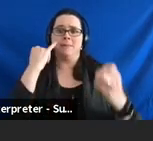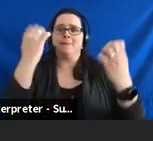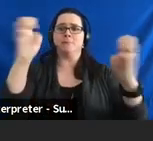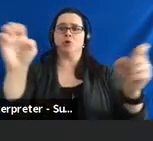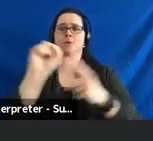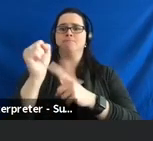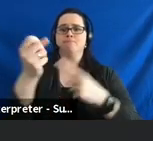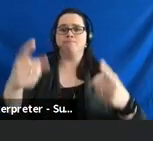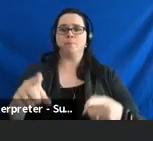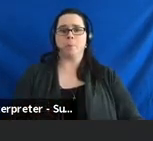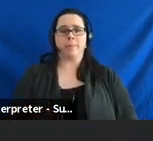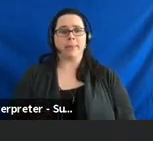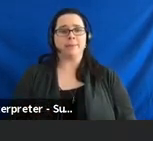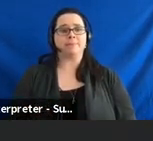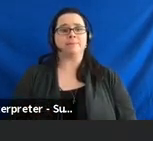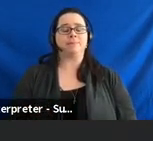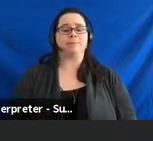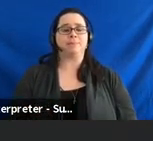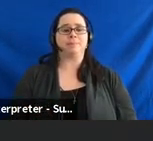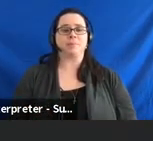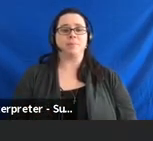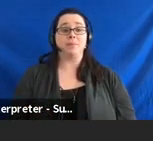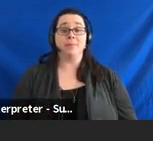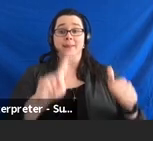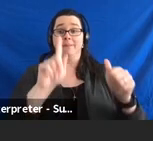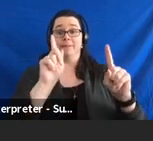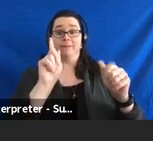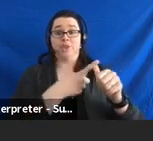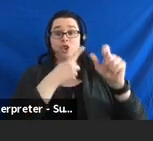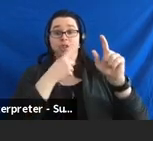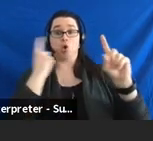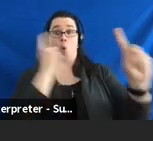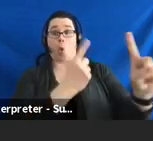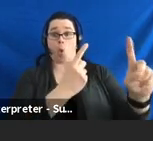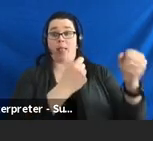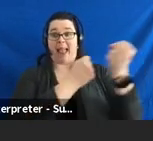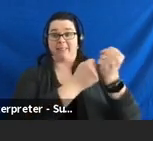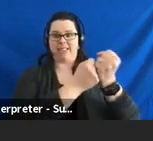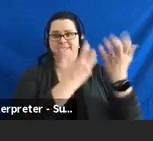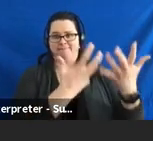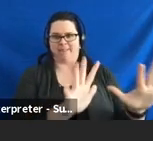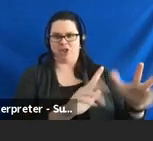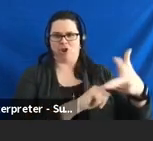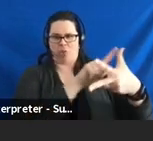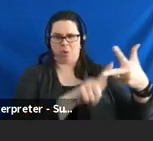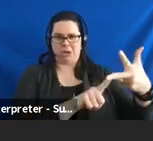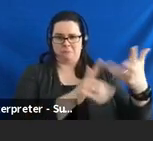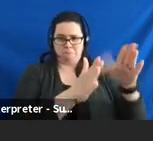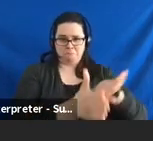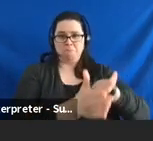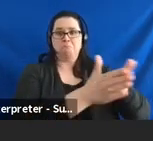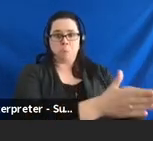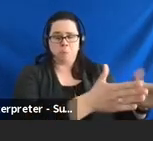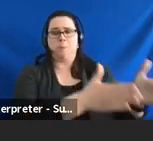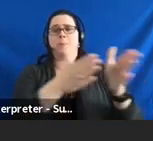disabilities. And I believe now we are done with our advocacy goal. So, we're going to move on now to our second goal, which we